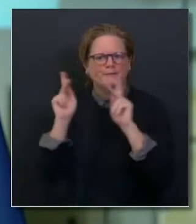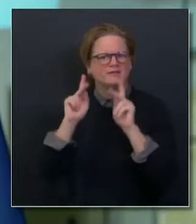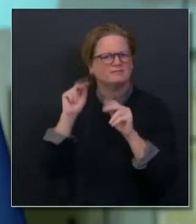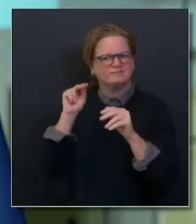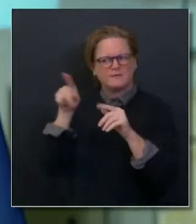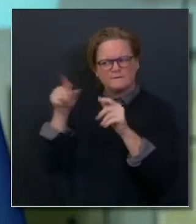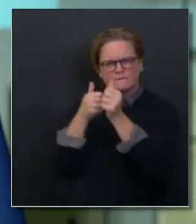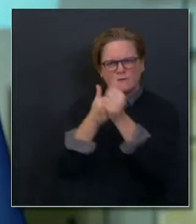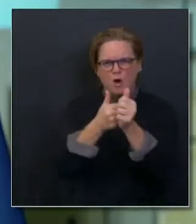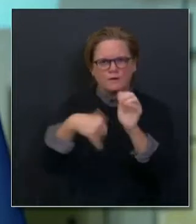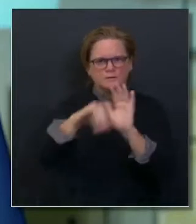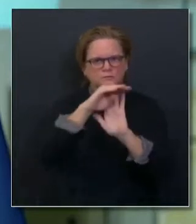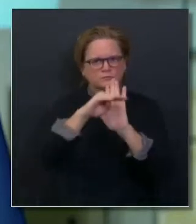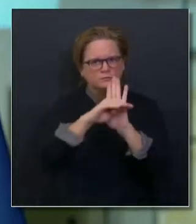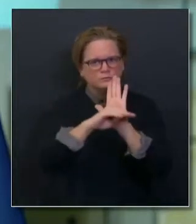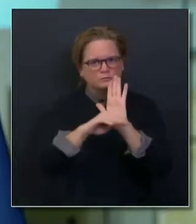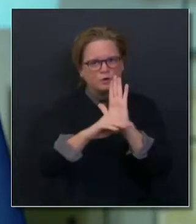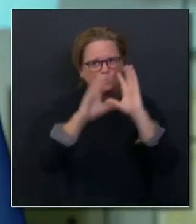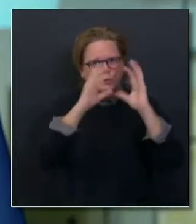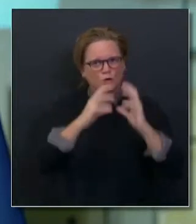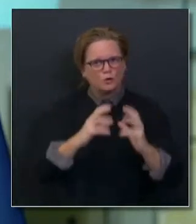Brittany Johnson, KCRA.